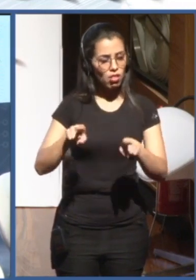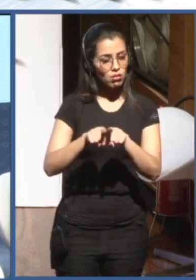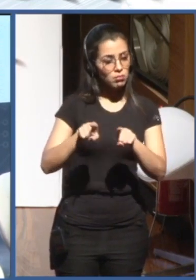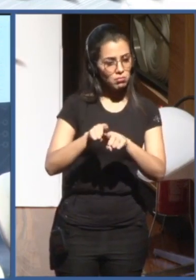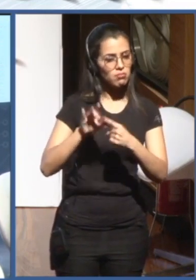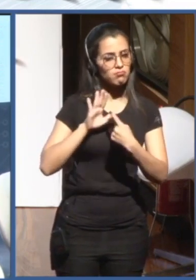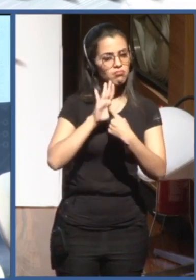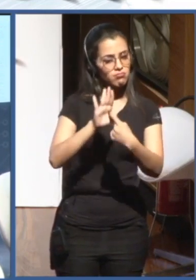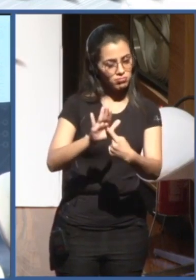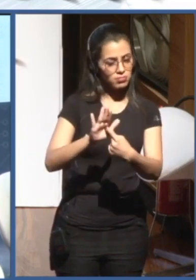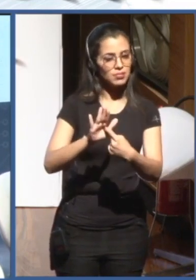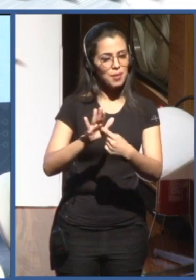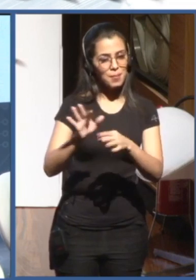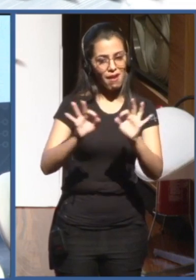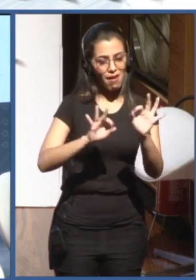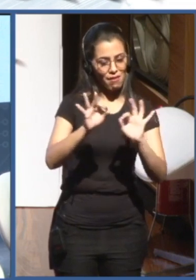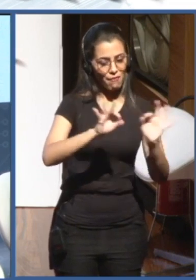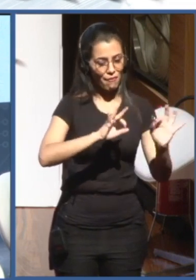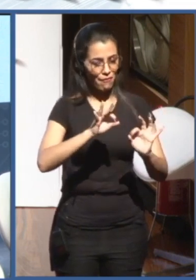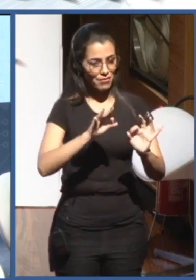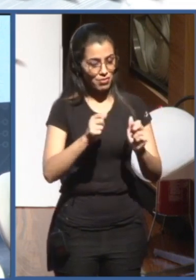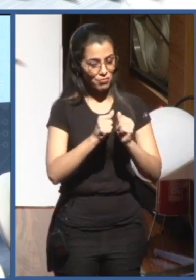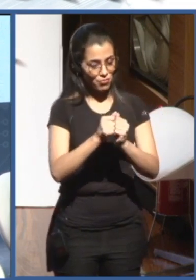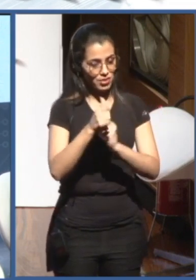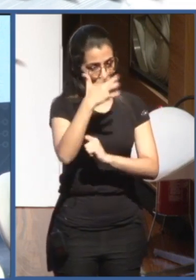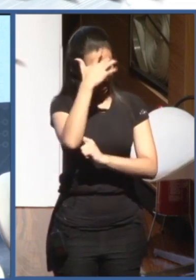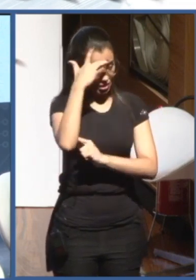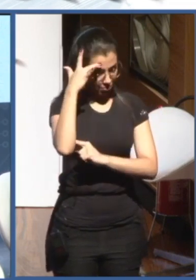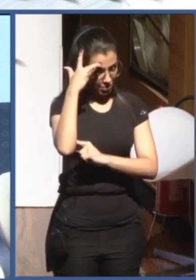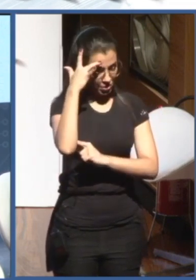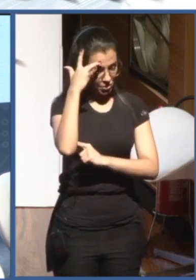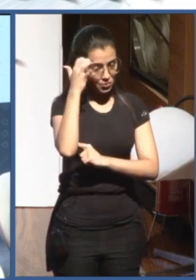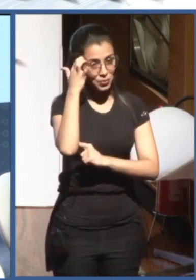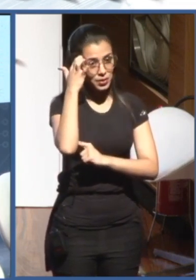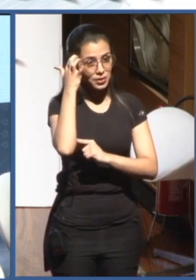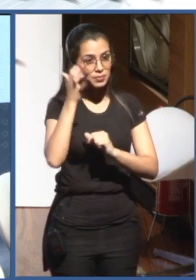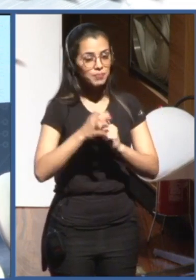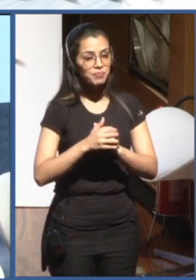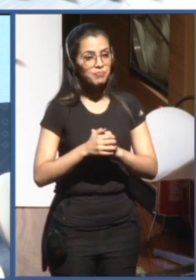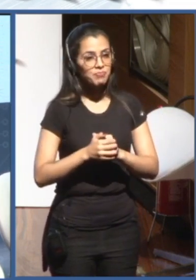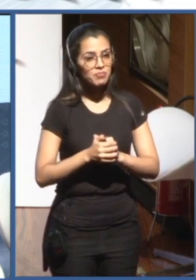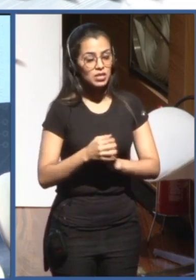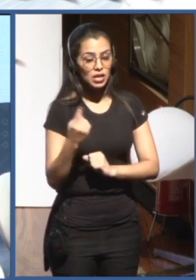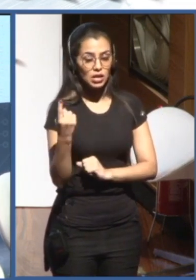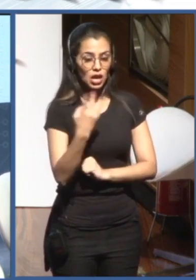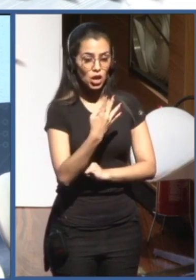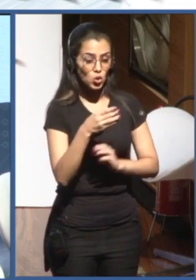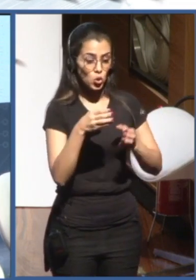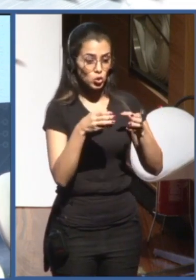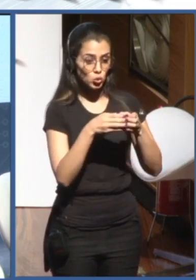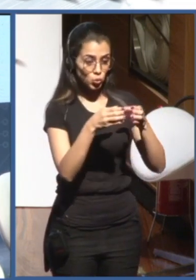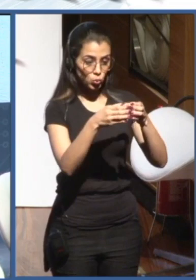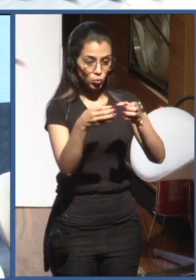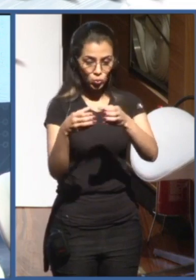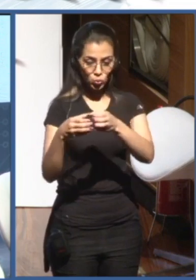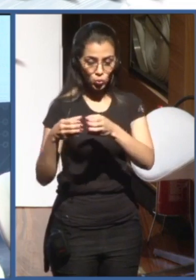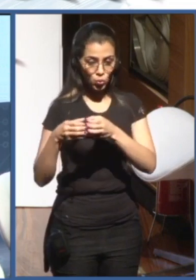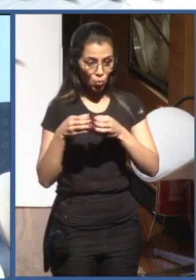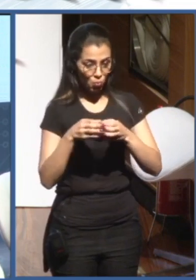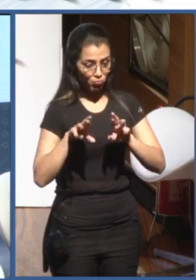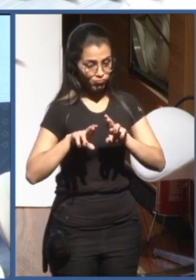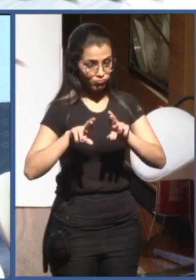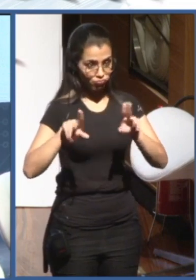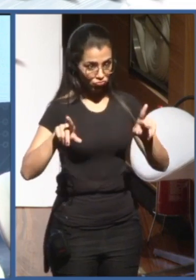There were 14 different expert groups, and we took six months to prepare this discussion, to make sure that during those three days, you know, we could really reach some